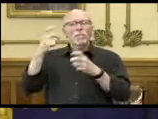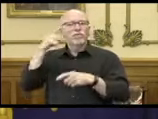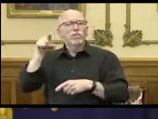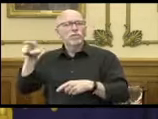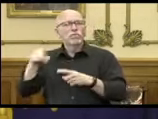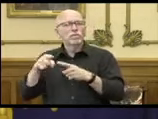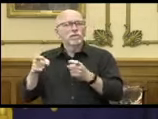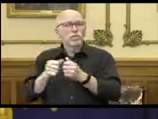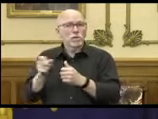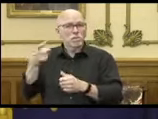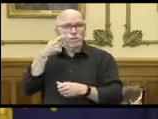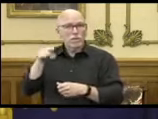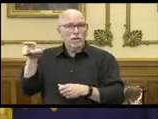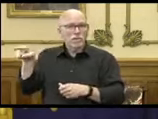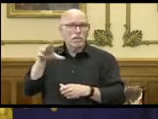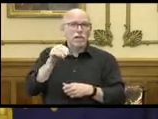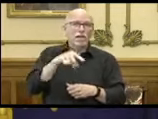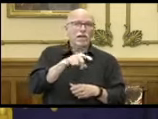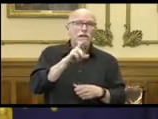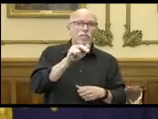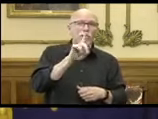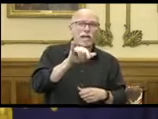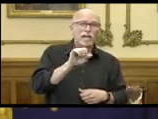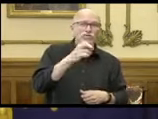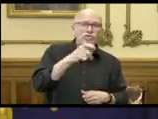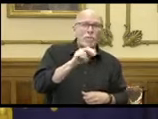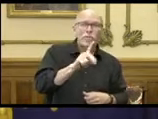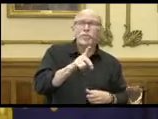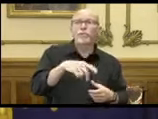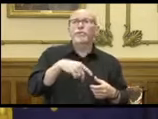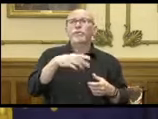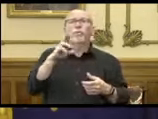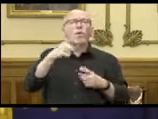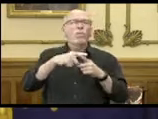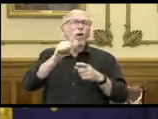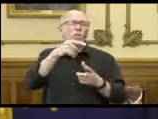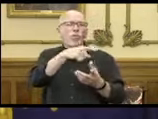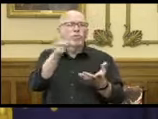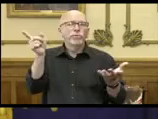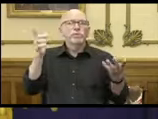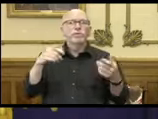deal with. Would you and Randy Shepard and others